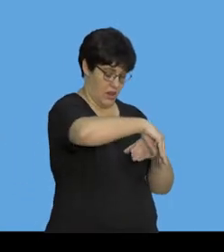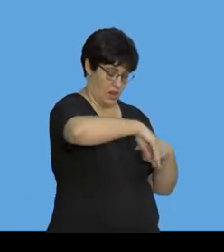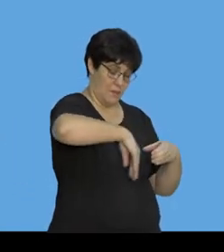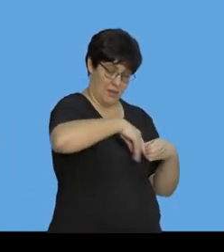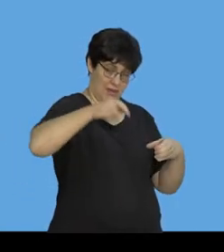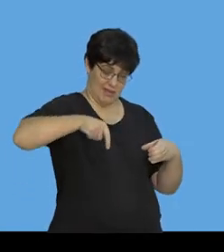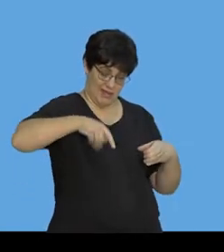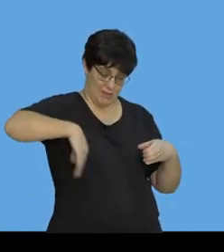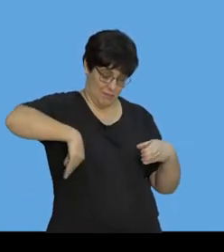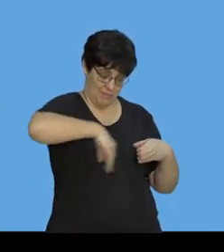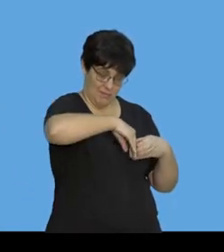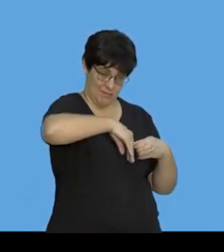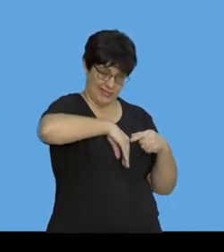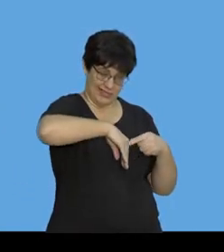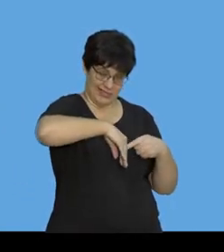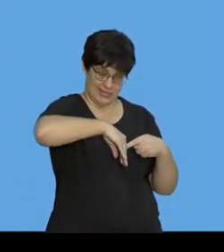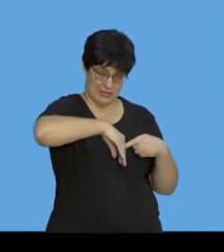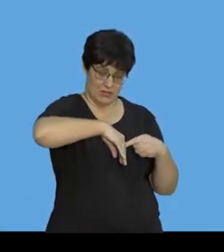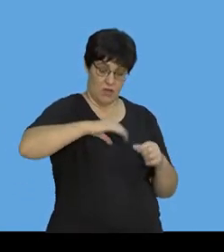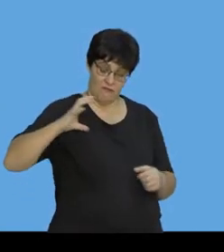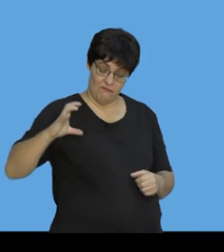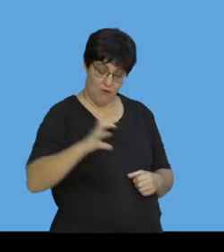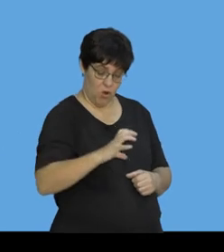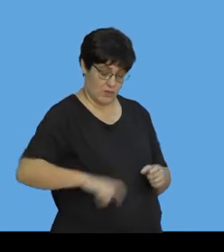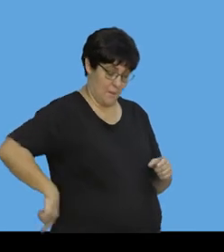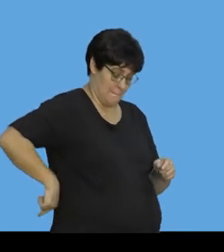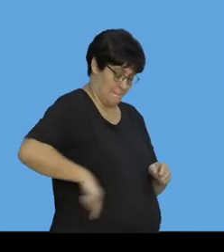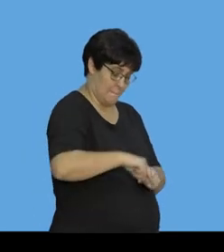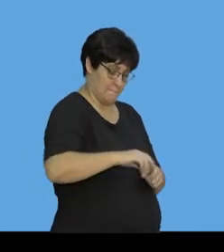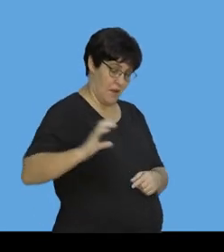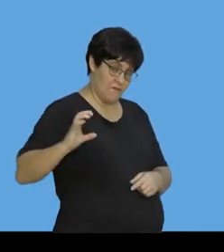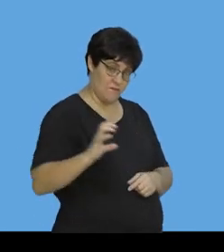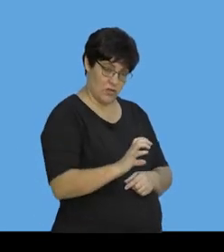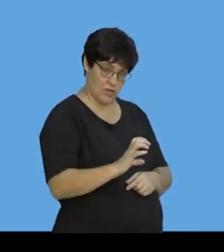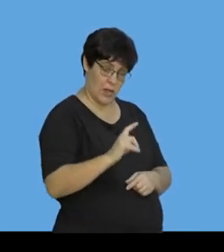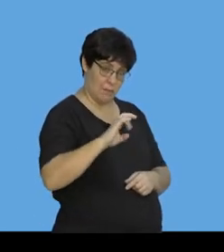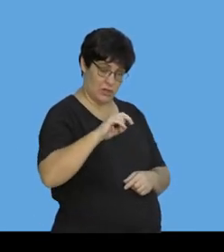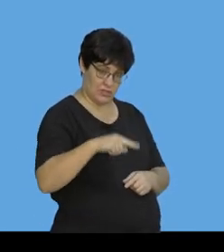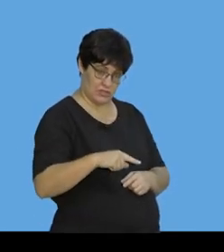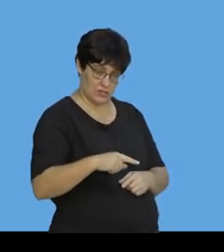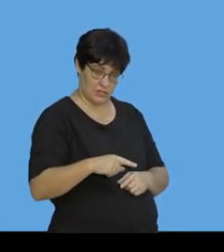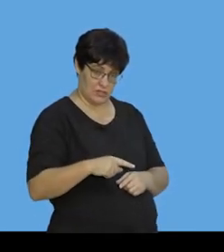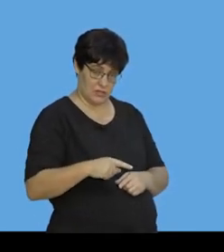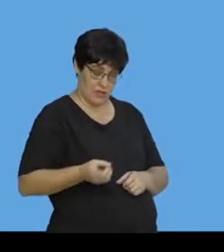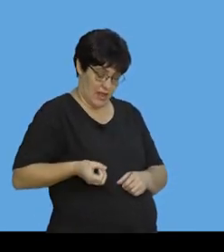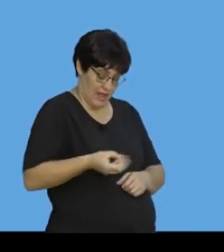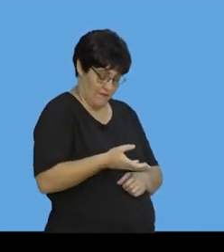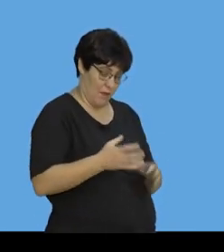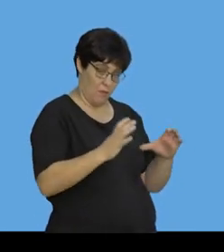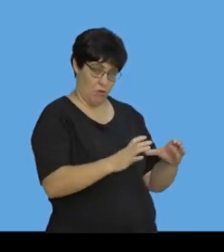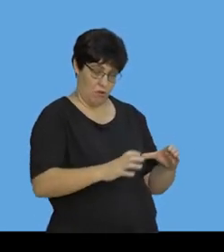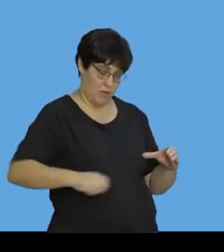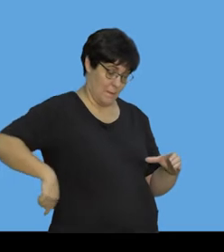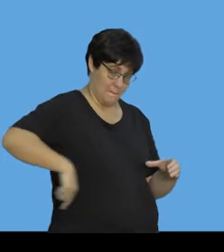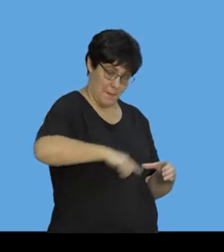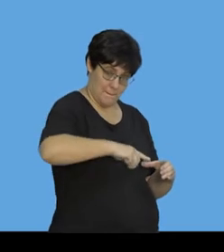Okay. So, this is the force that the soccer player, well, the impulse that the soccer player is exerting on